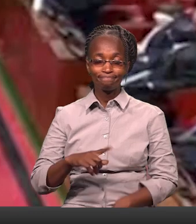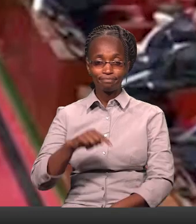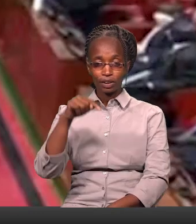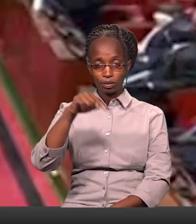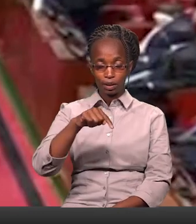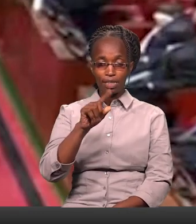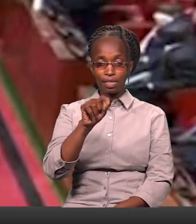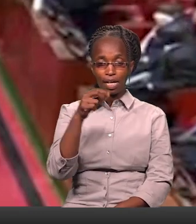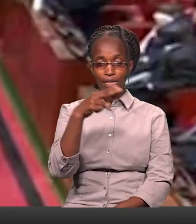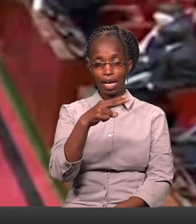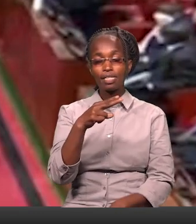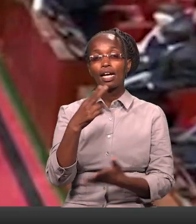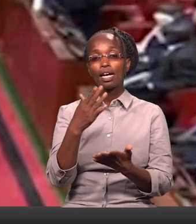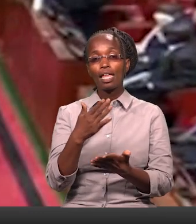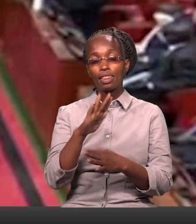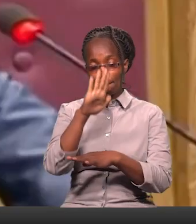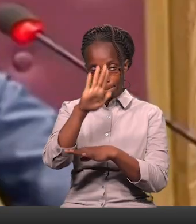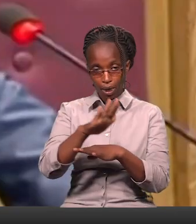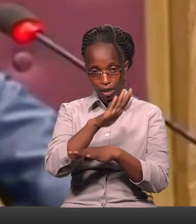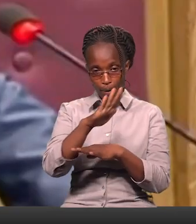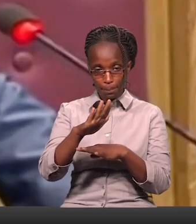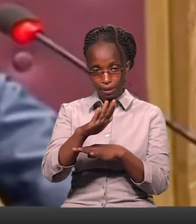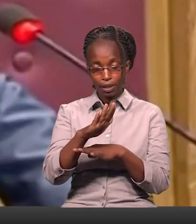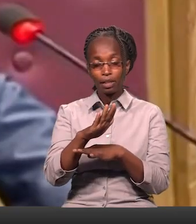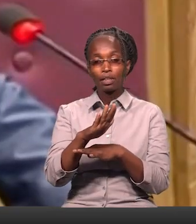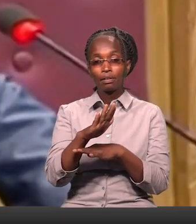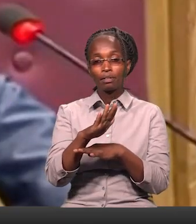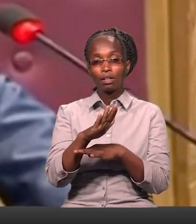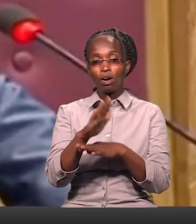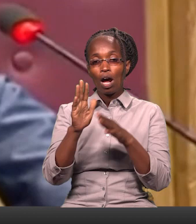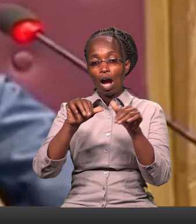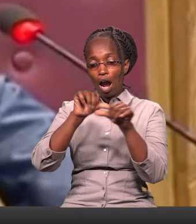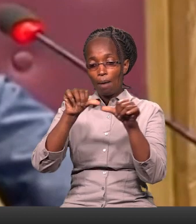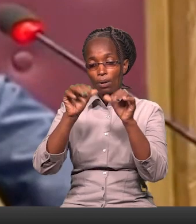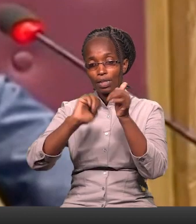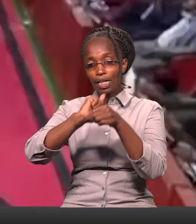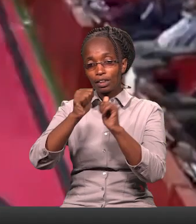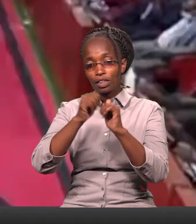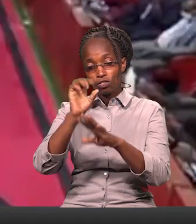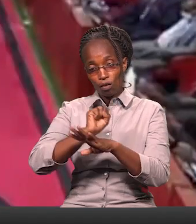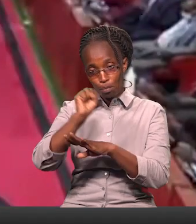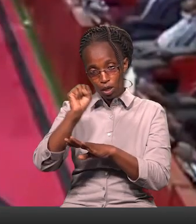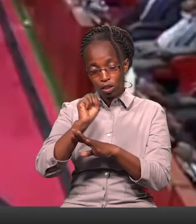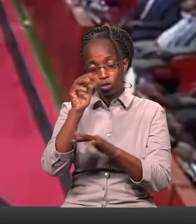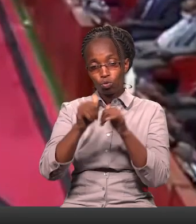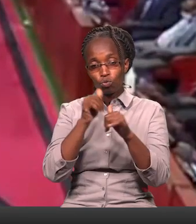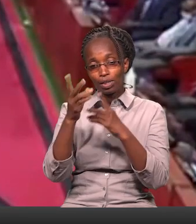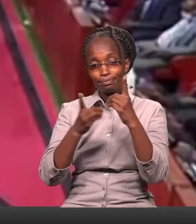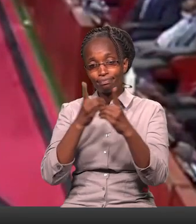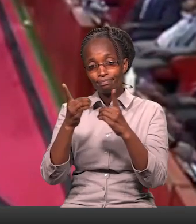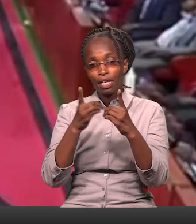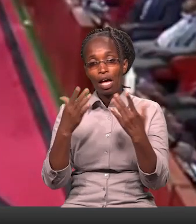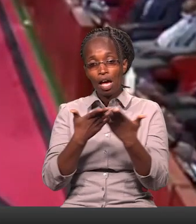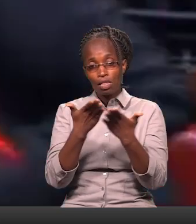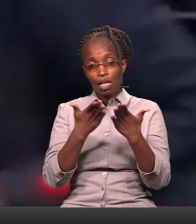Jumatano katika mbunge la taifa Siku ya pili kwa msuada wa mbadiliko katika vya mavyakisiasa kujadili wa mbungeni